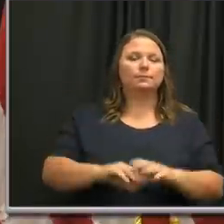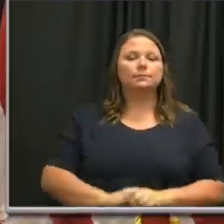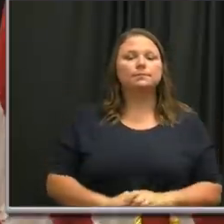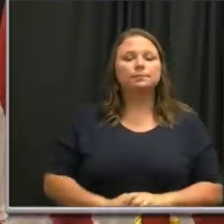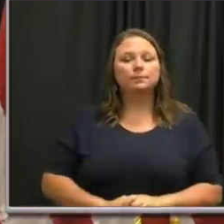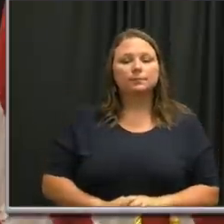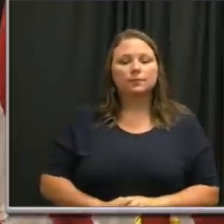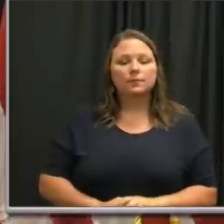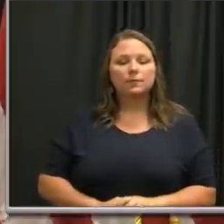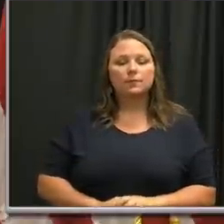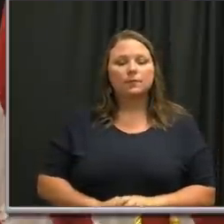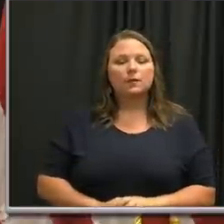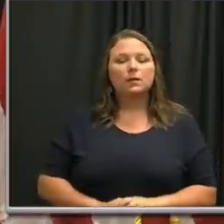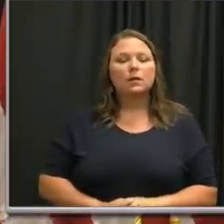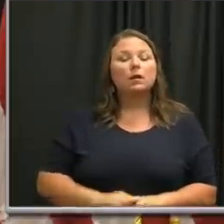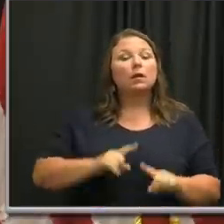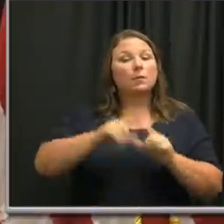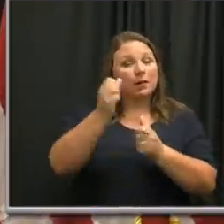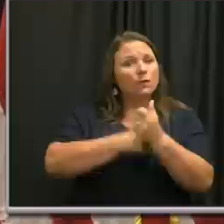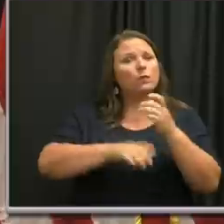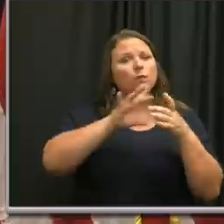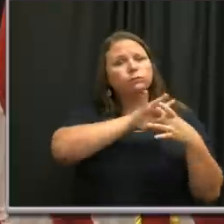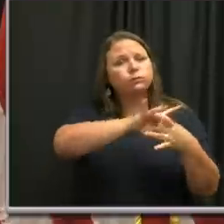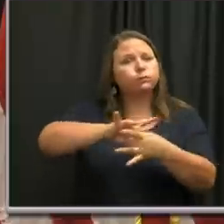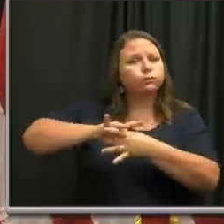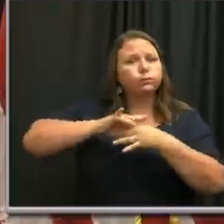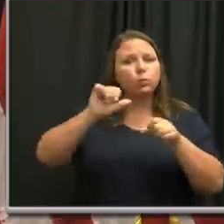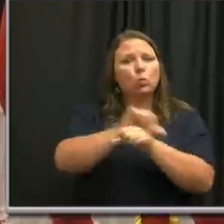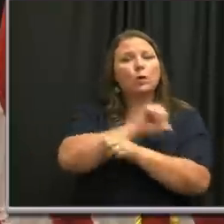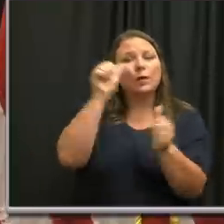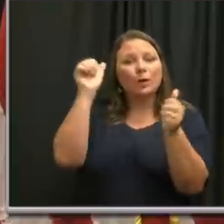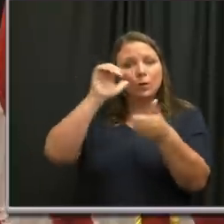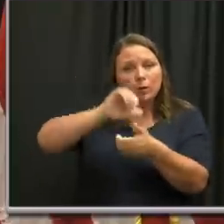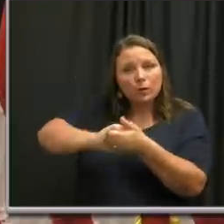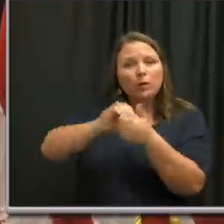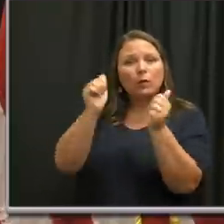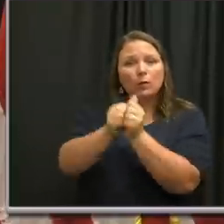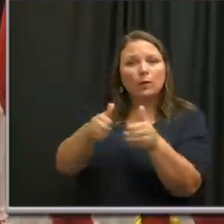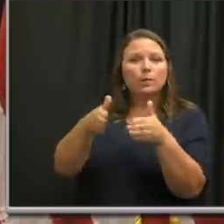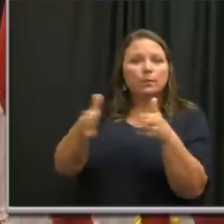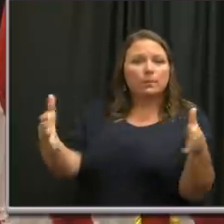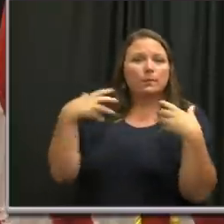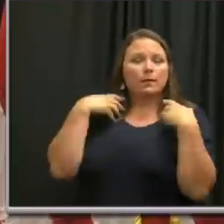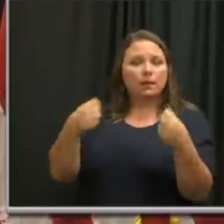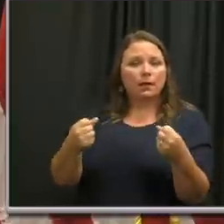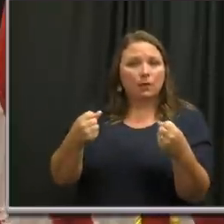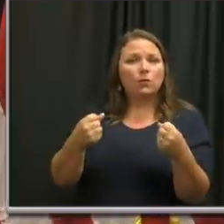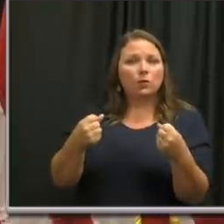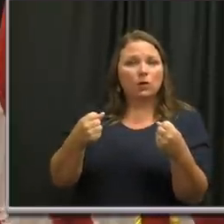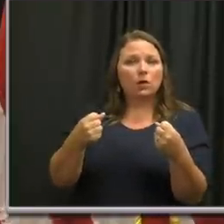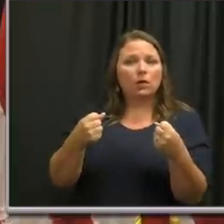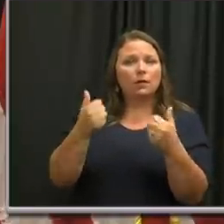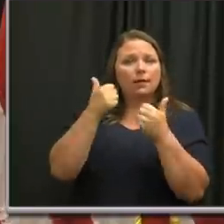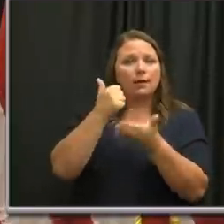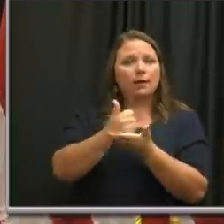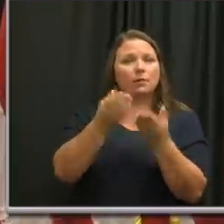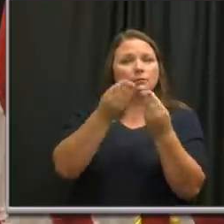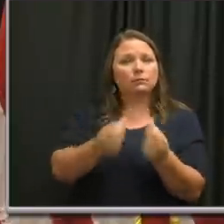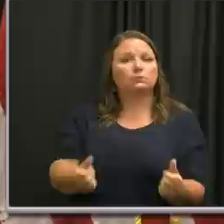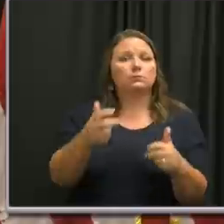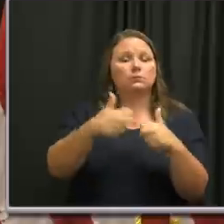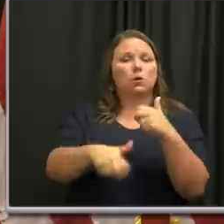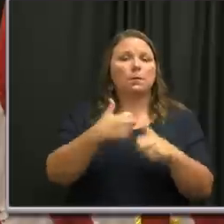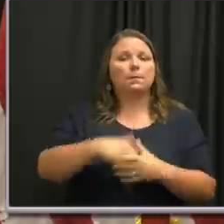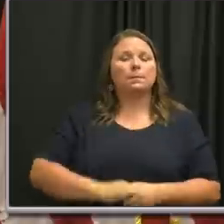But everybody is working together and working together with public health to work on the, um, the problem. Um,